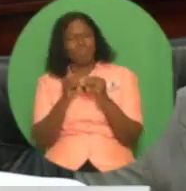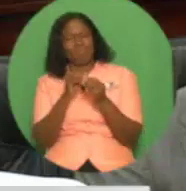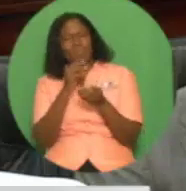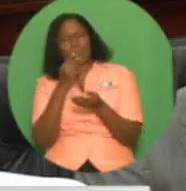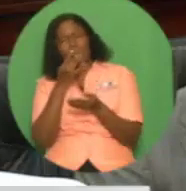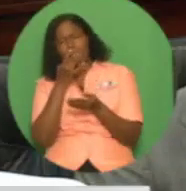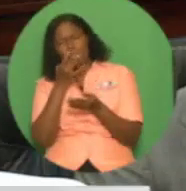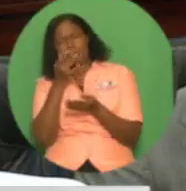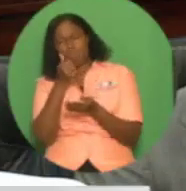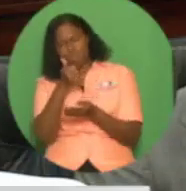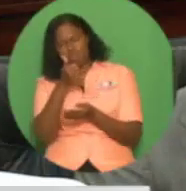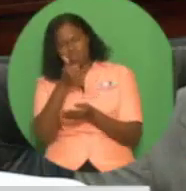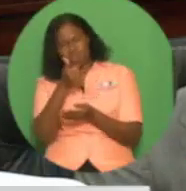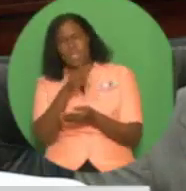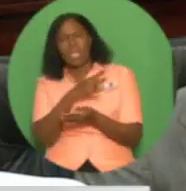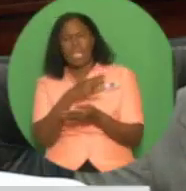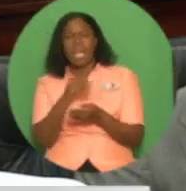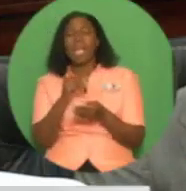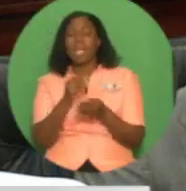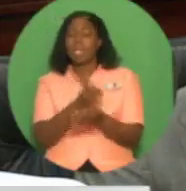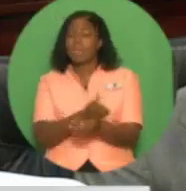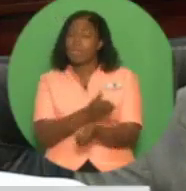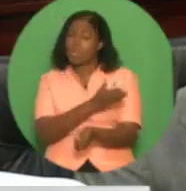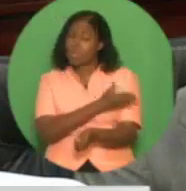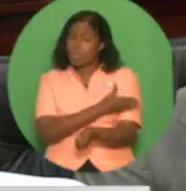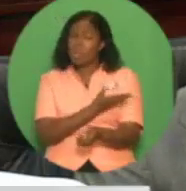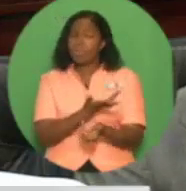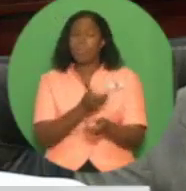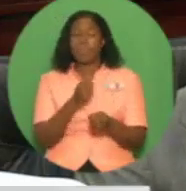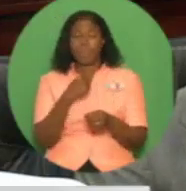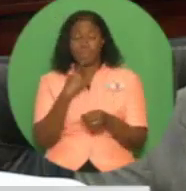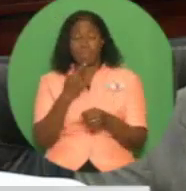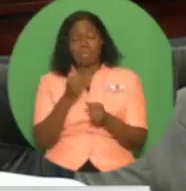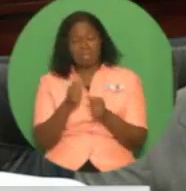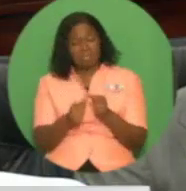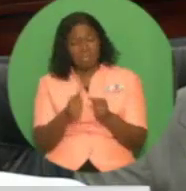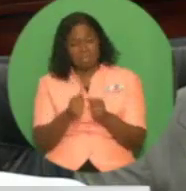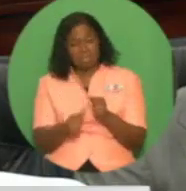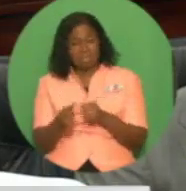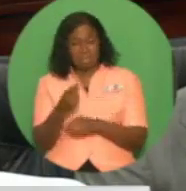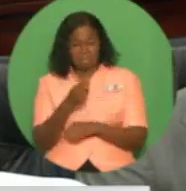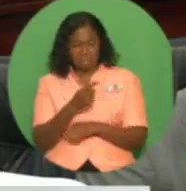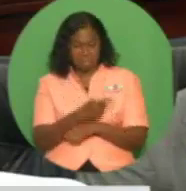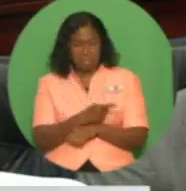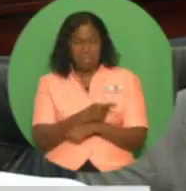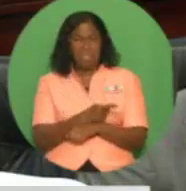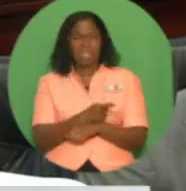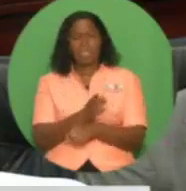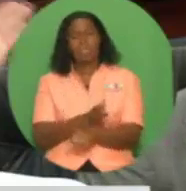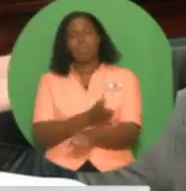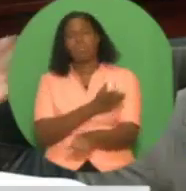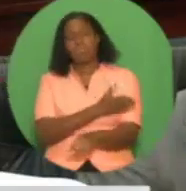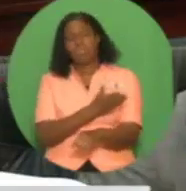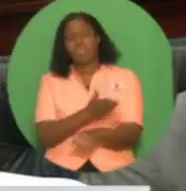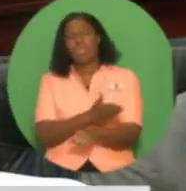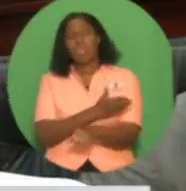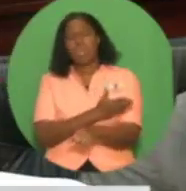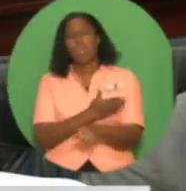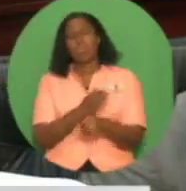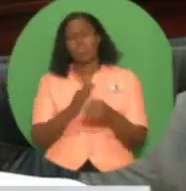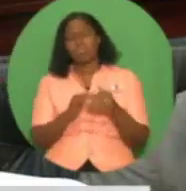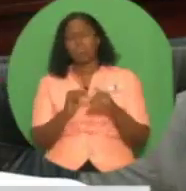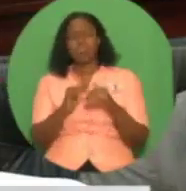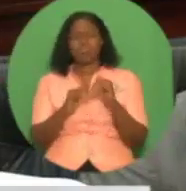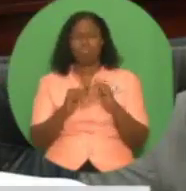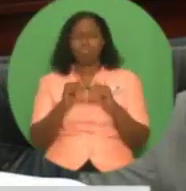improving continually our patient-centered model based on a foundation of modern infrastructure, some of